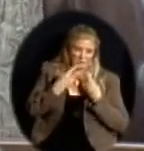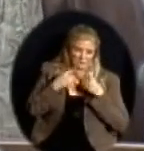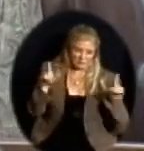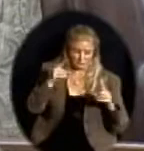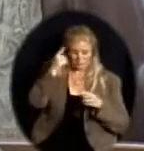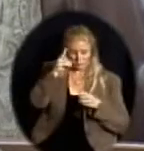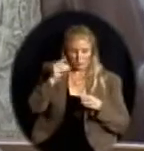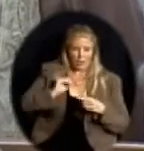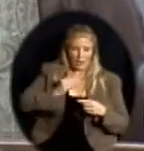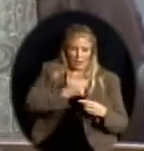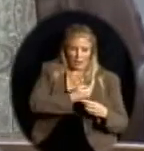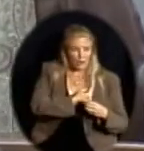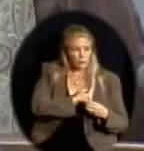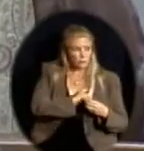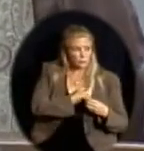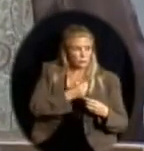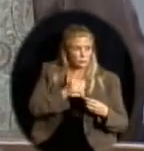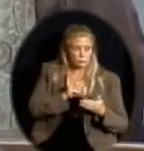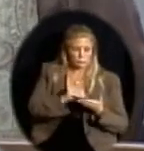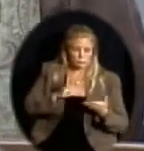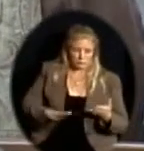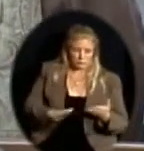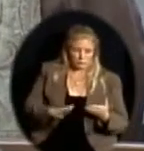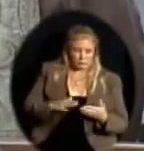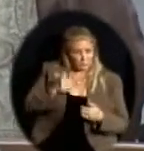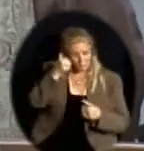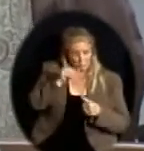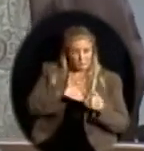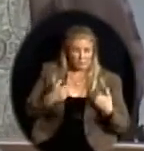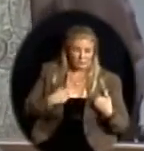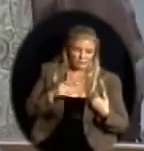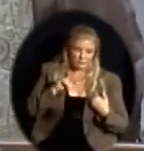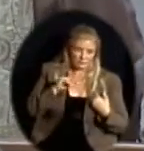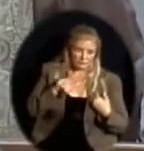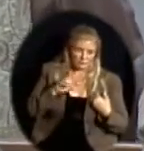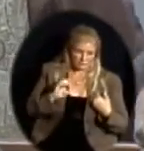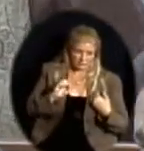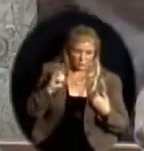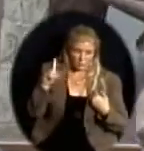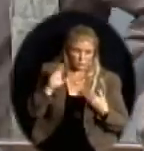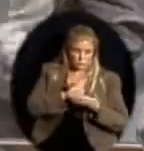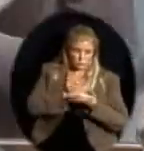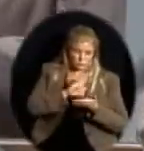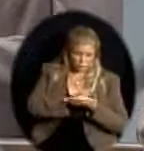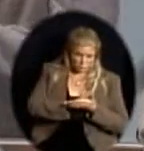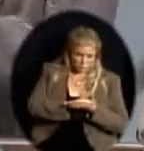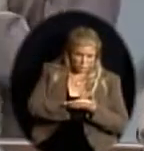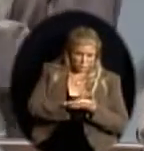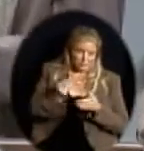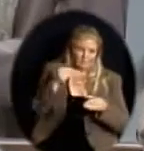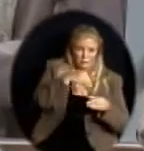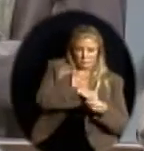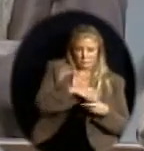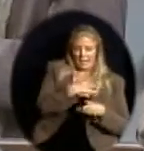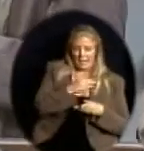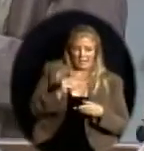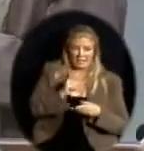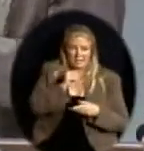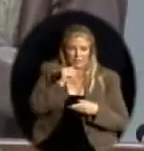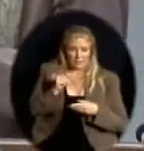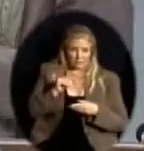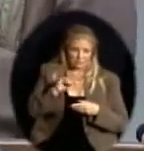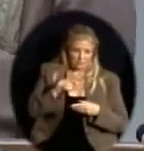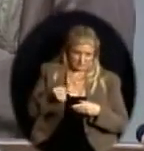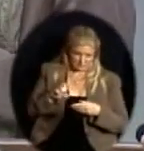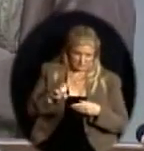also that we had both Title I schools that are participating as well as non-Title I schools, so that we have some good information to see if